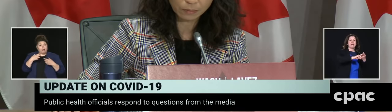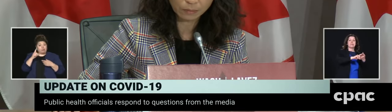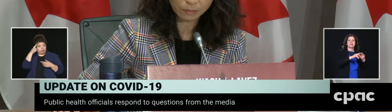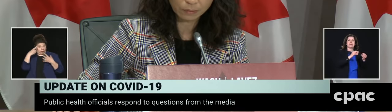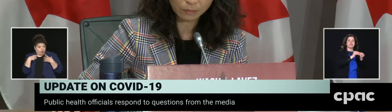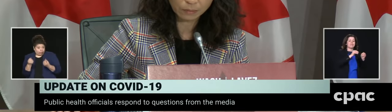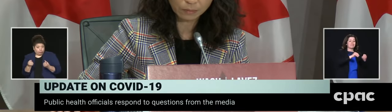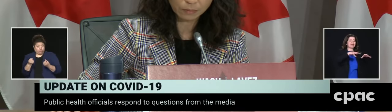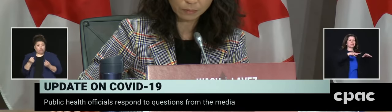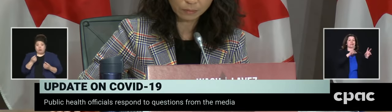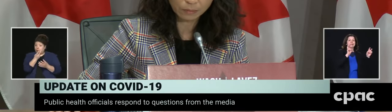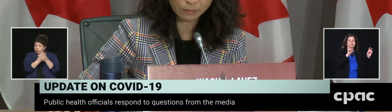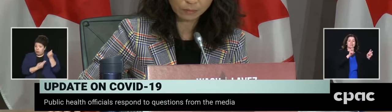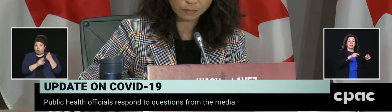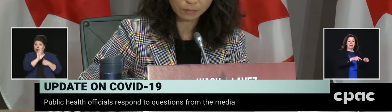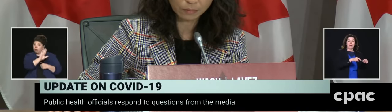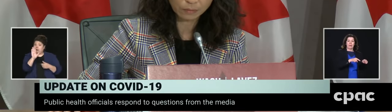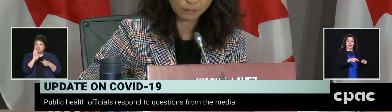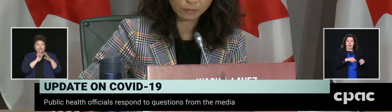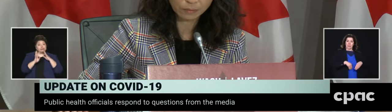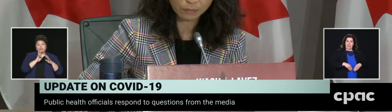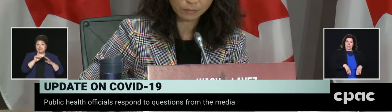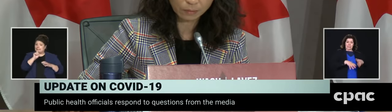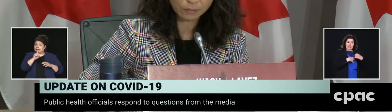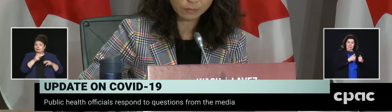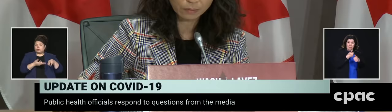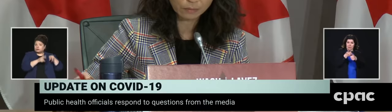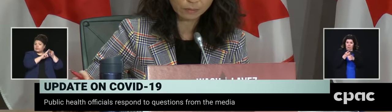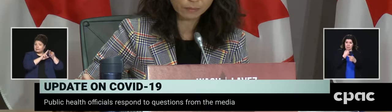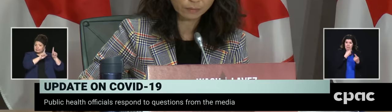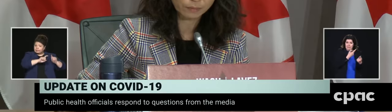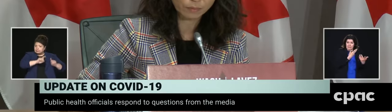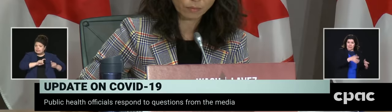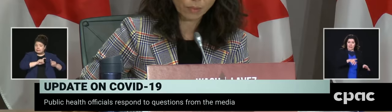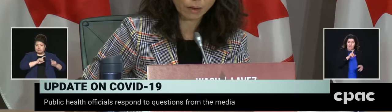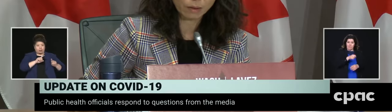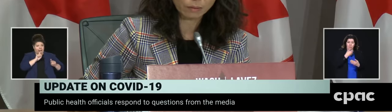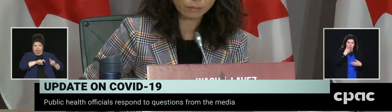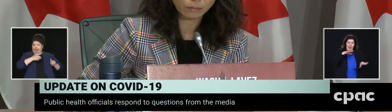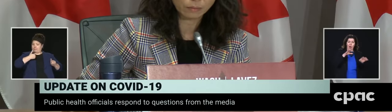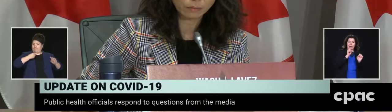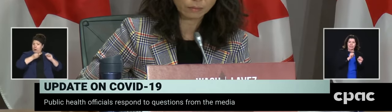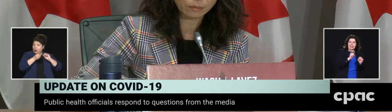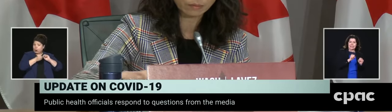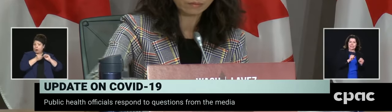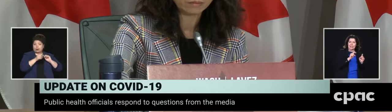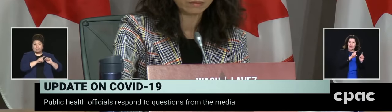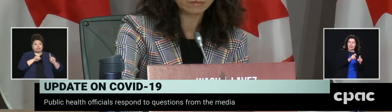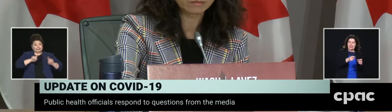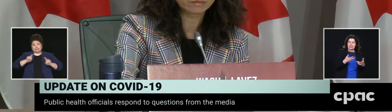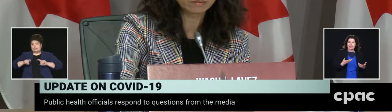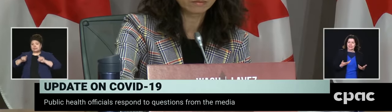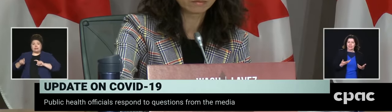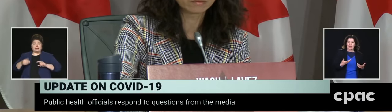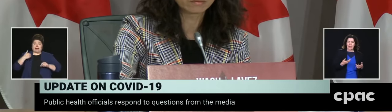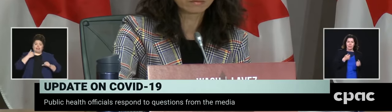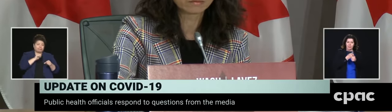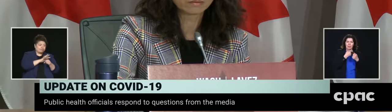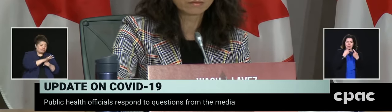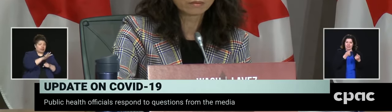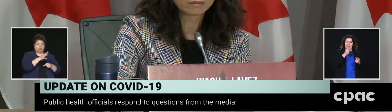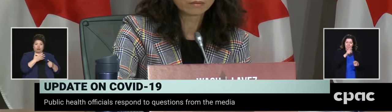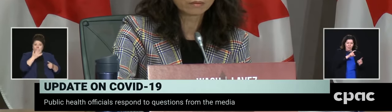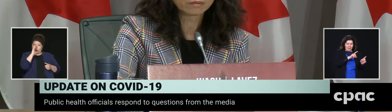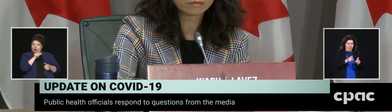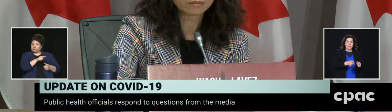testing capacity. We need to increase that. We need to have more tests done. More people need to be tested. So why are we not testing more people? You said there were a number